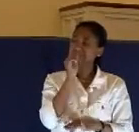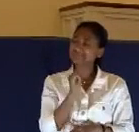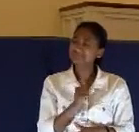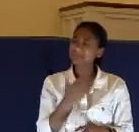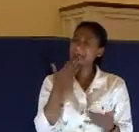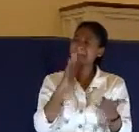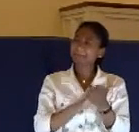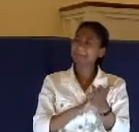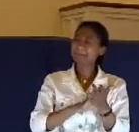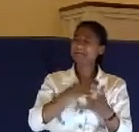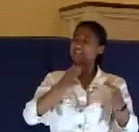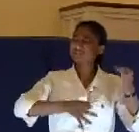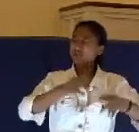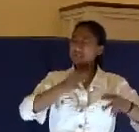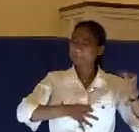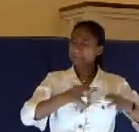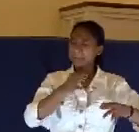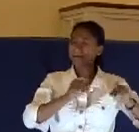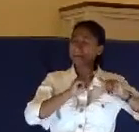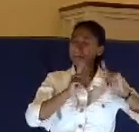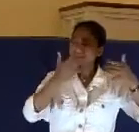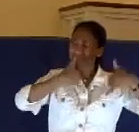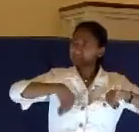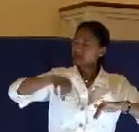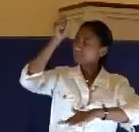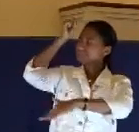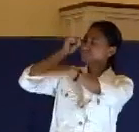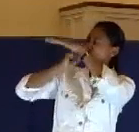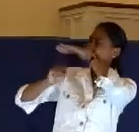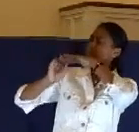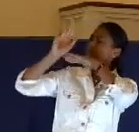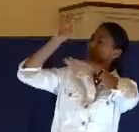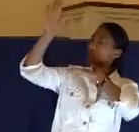and his submission, his willingness to be submitted to your will,